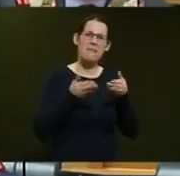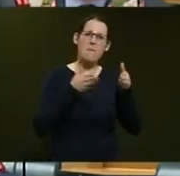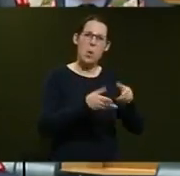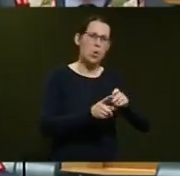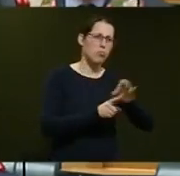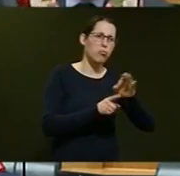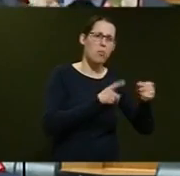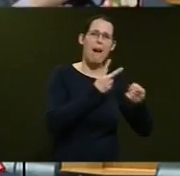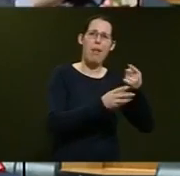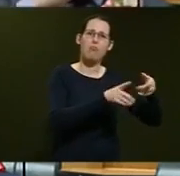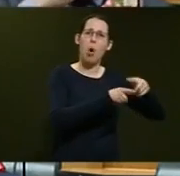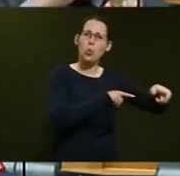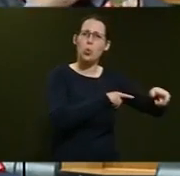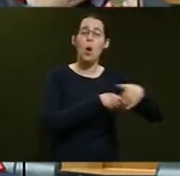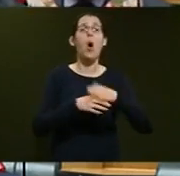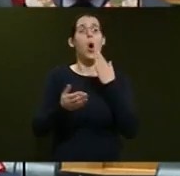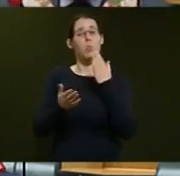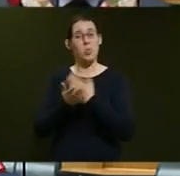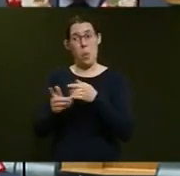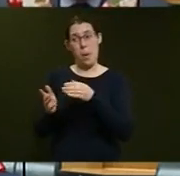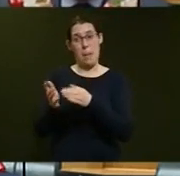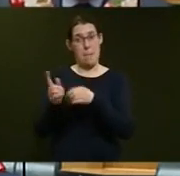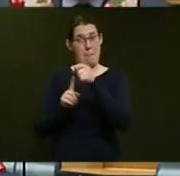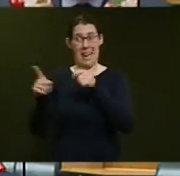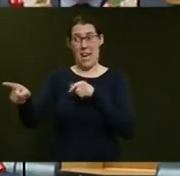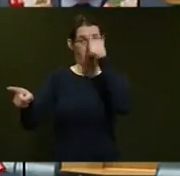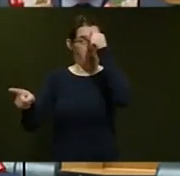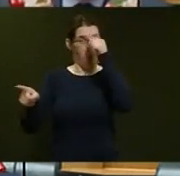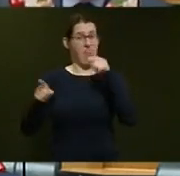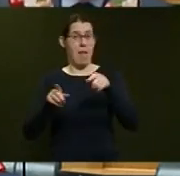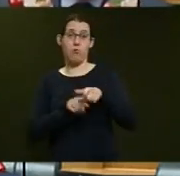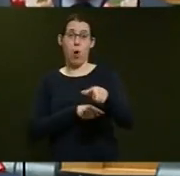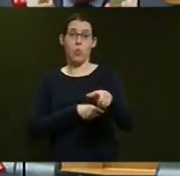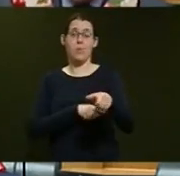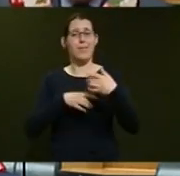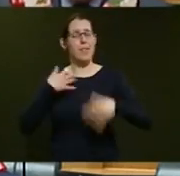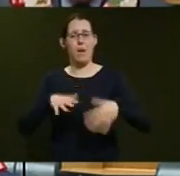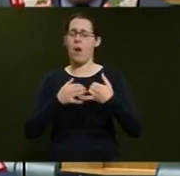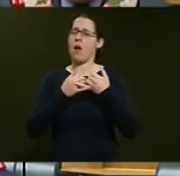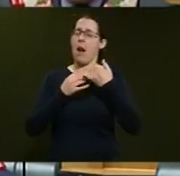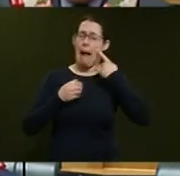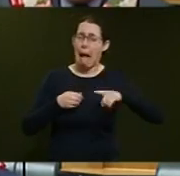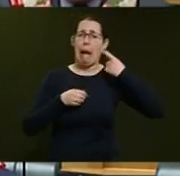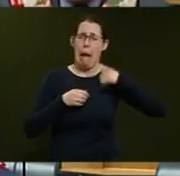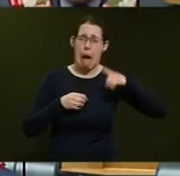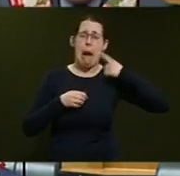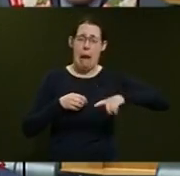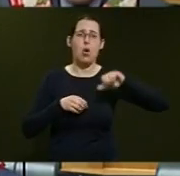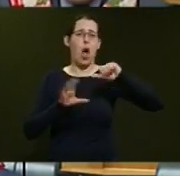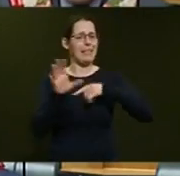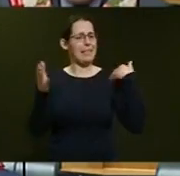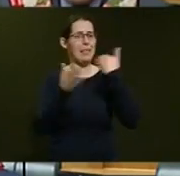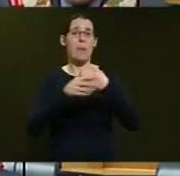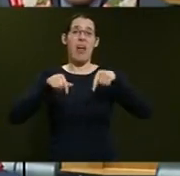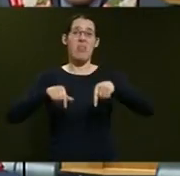that road suffered from terrible neglect over nine years. This Government is undertaking, through the